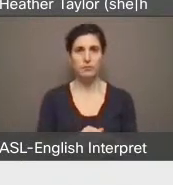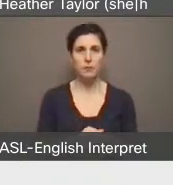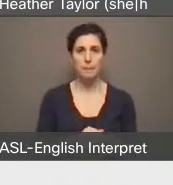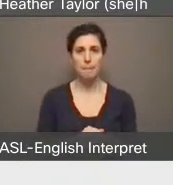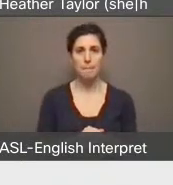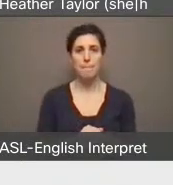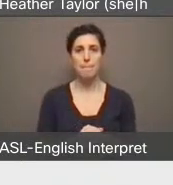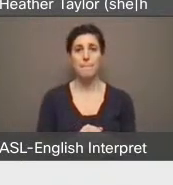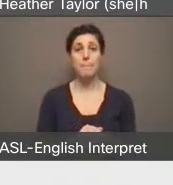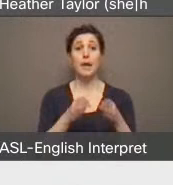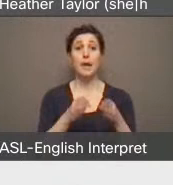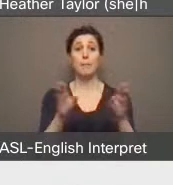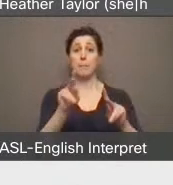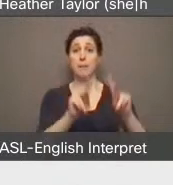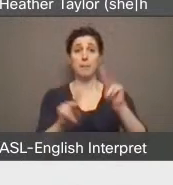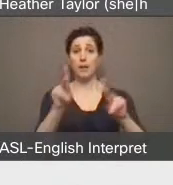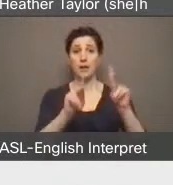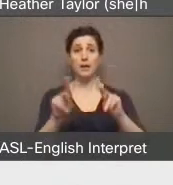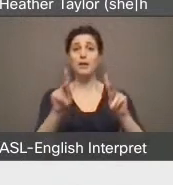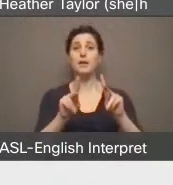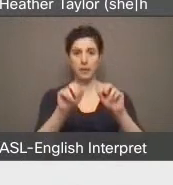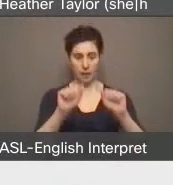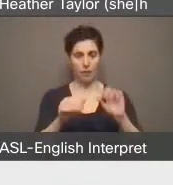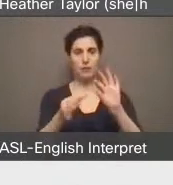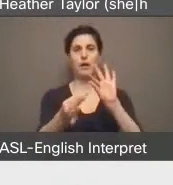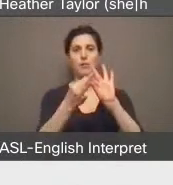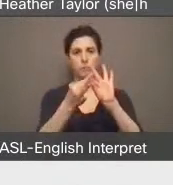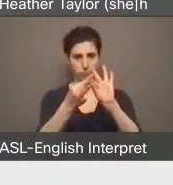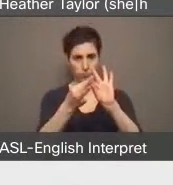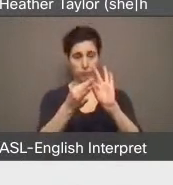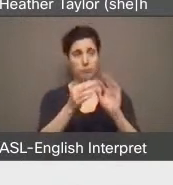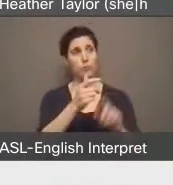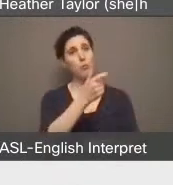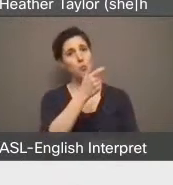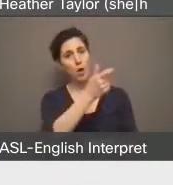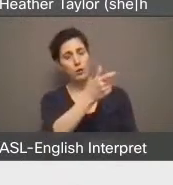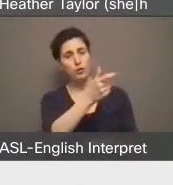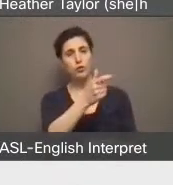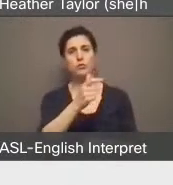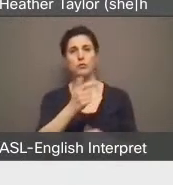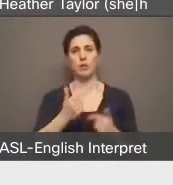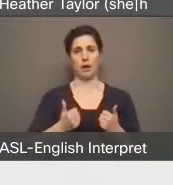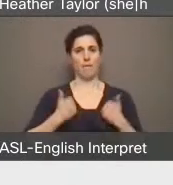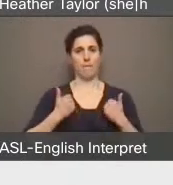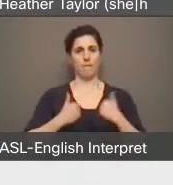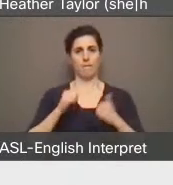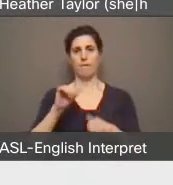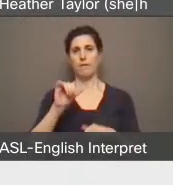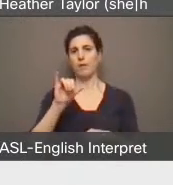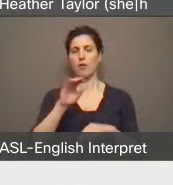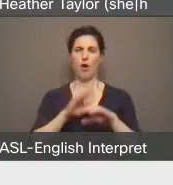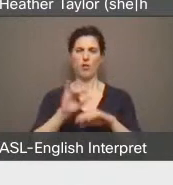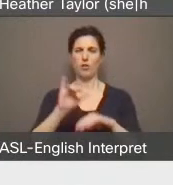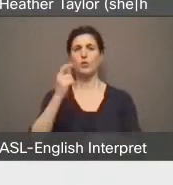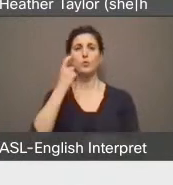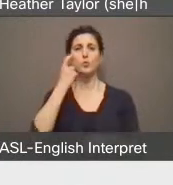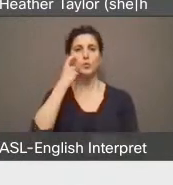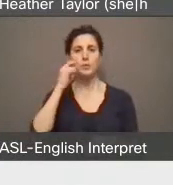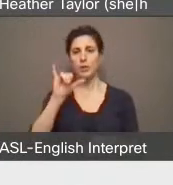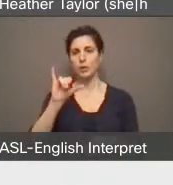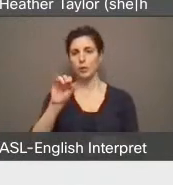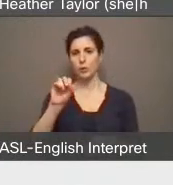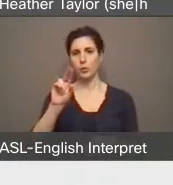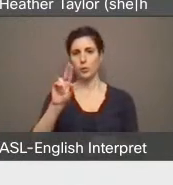The public continue to participate electronically and can watch the meeting streaming live on YouTube at youtube.com